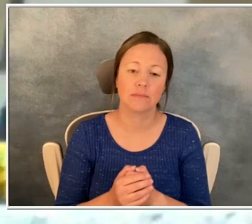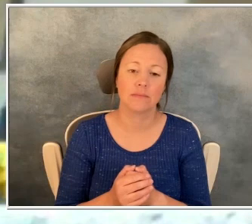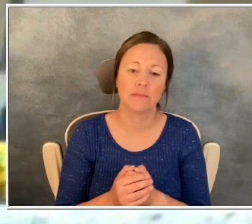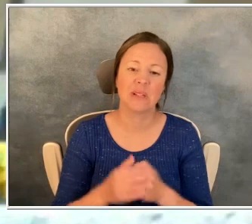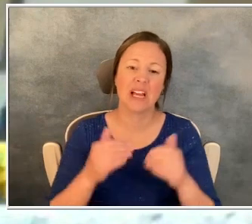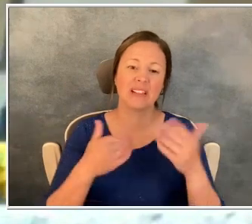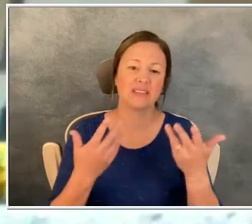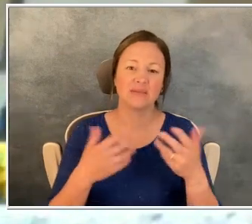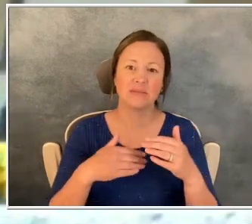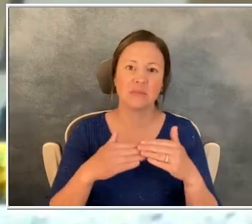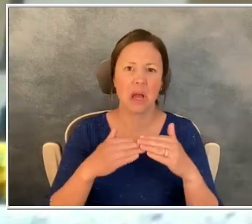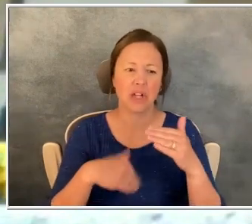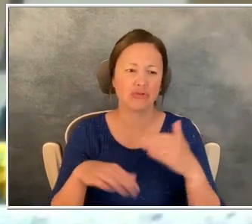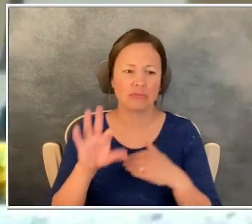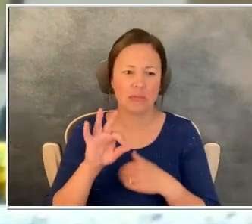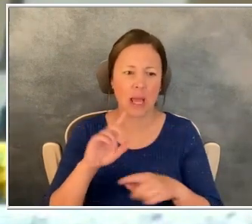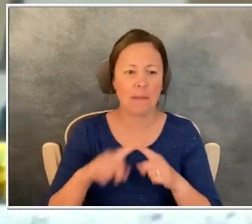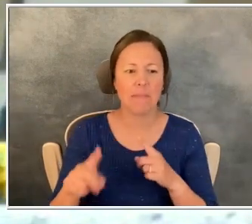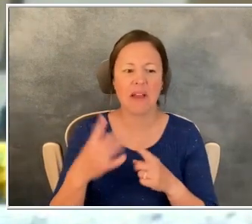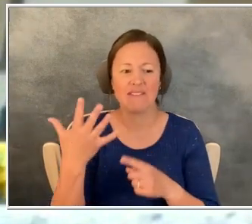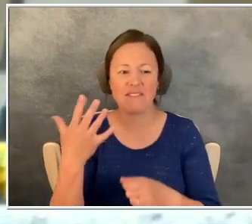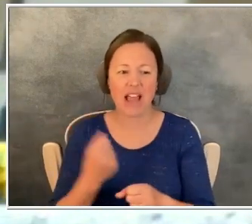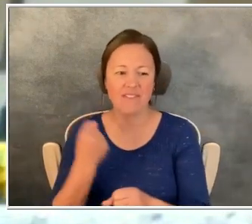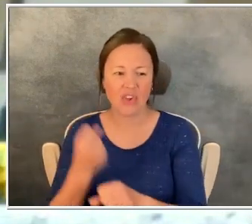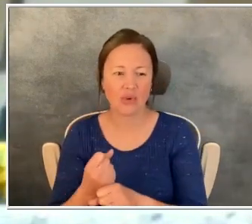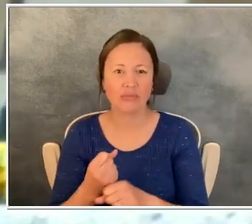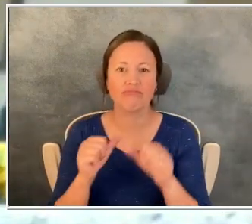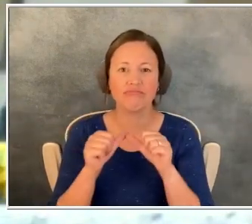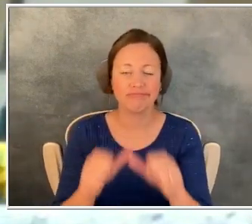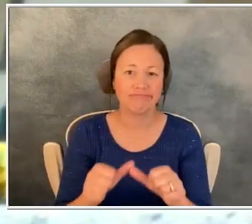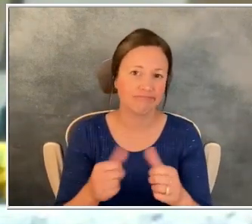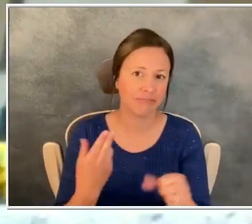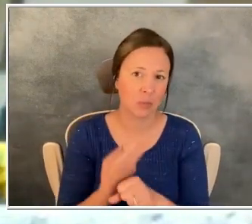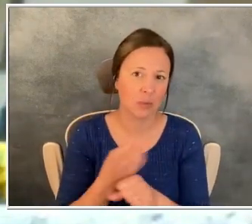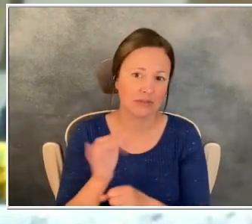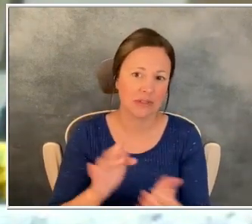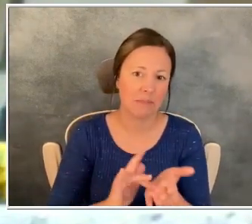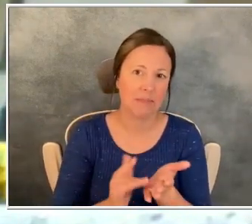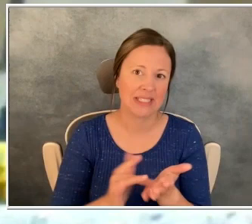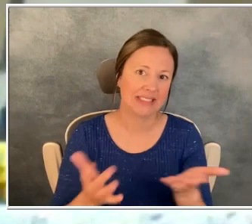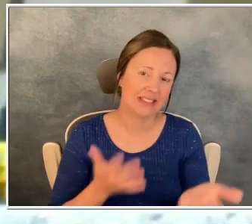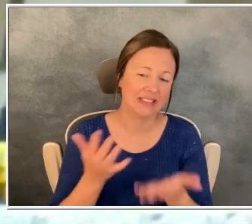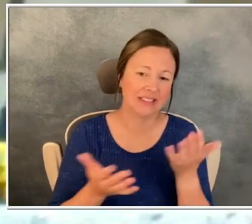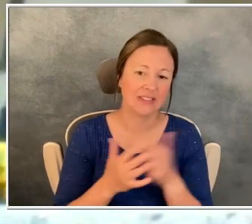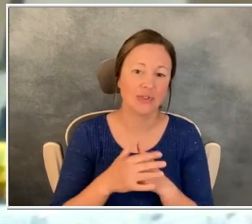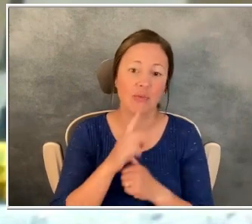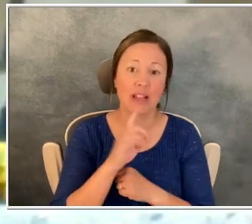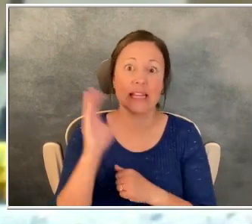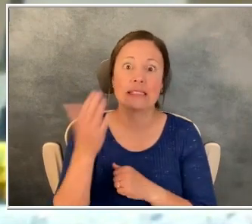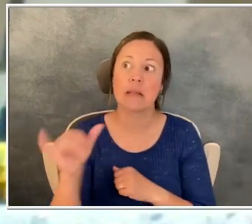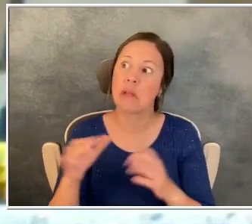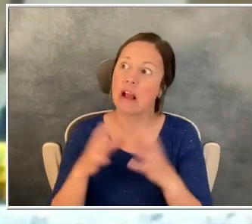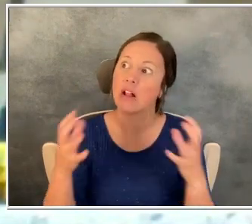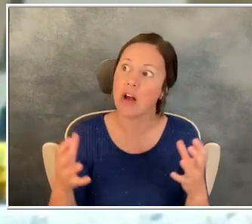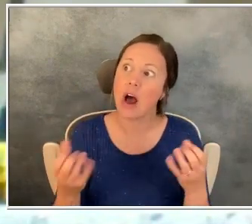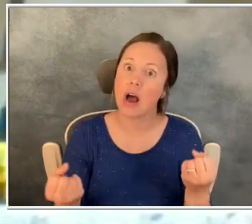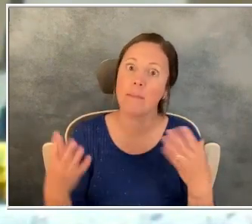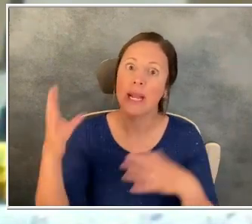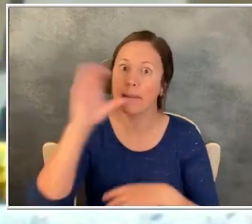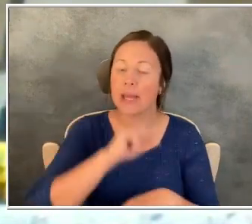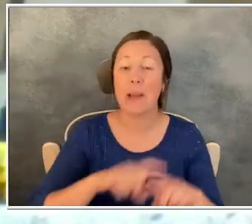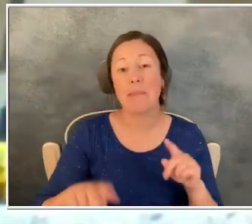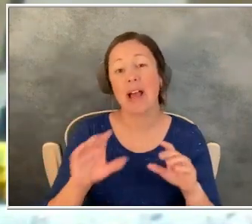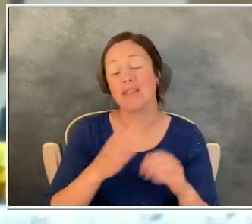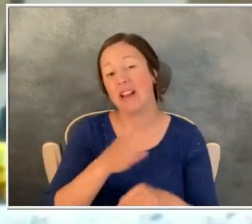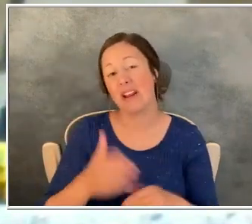been on it for, you know, five years going on now. Um, so it's, it's, it sounds like a lot, but I've never had any